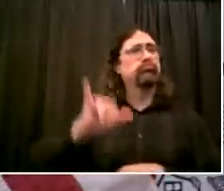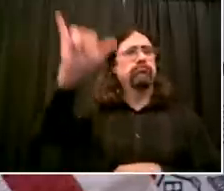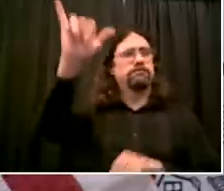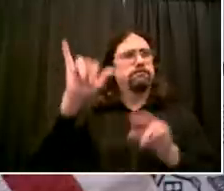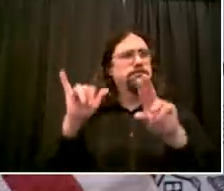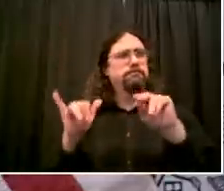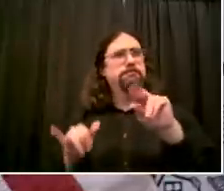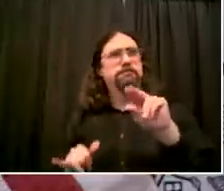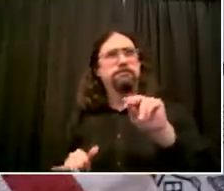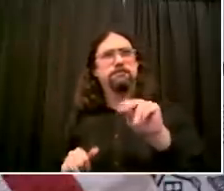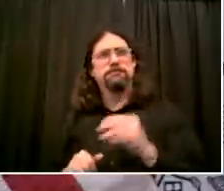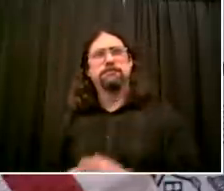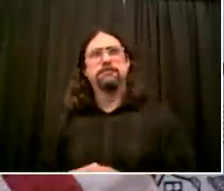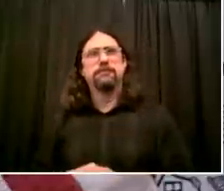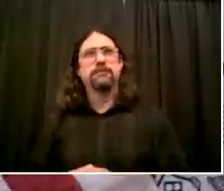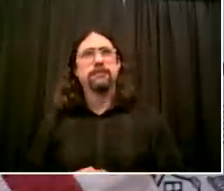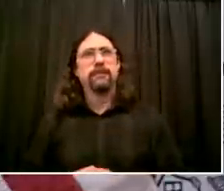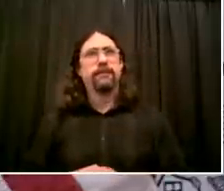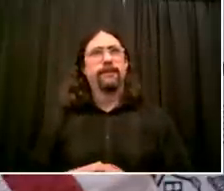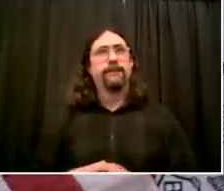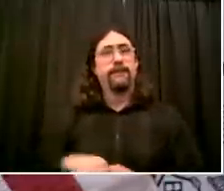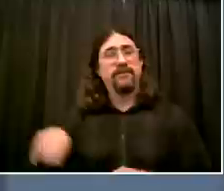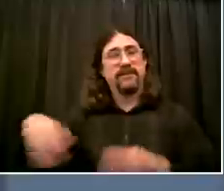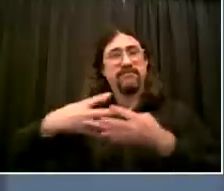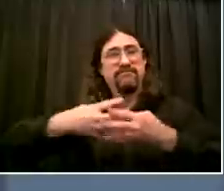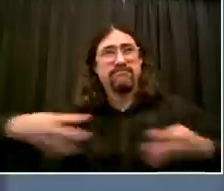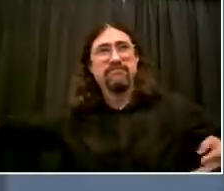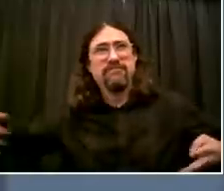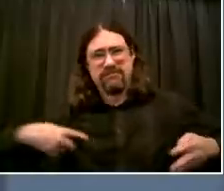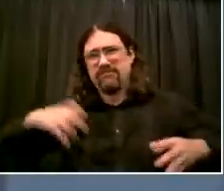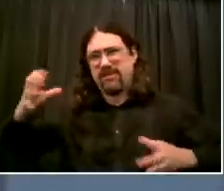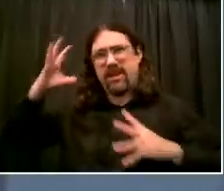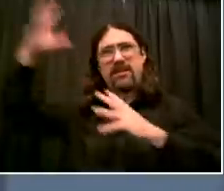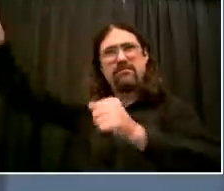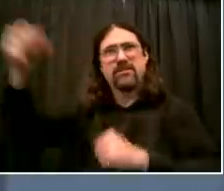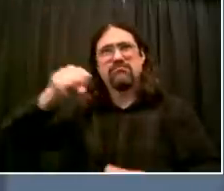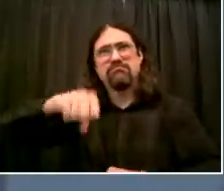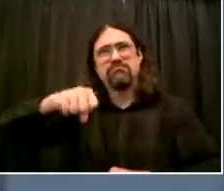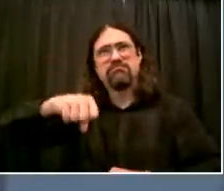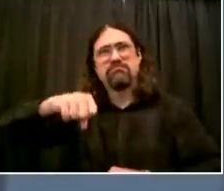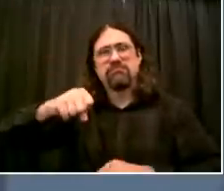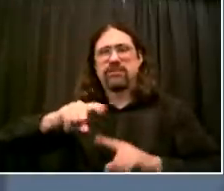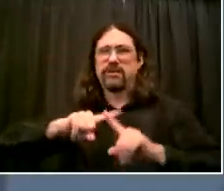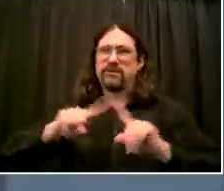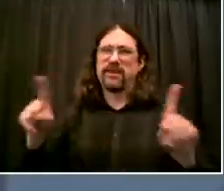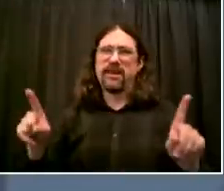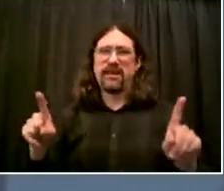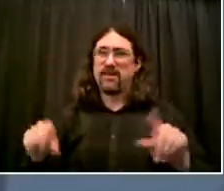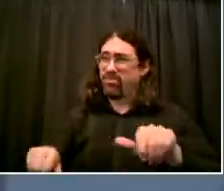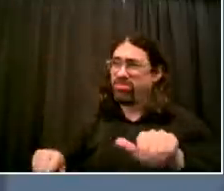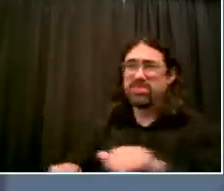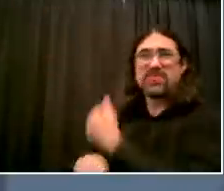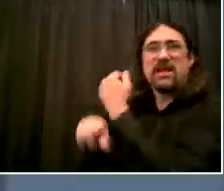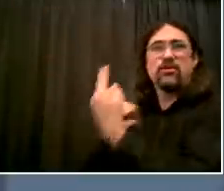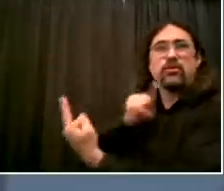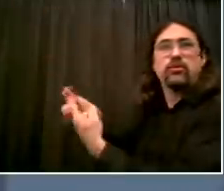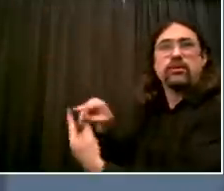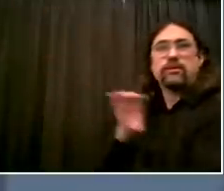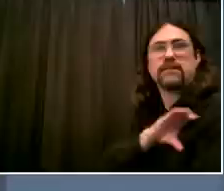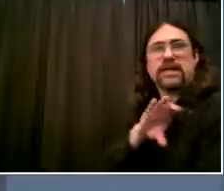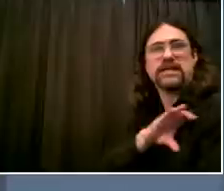people's lives and stop violence. I don't have much to add. mean, NYPD does not come to DOT when they